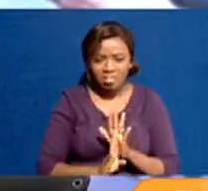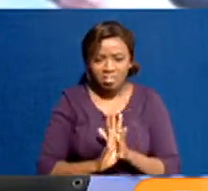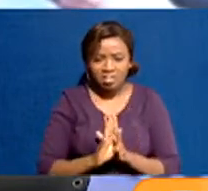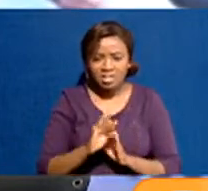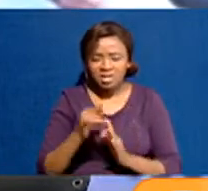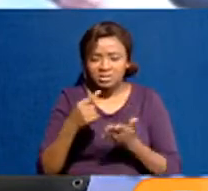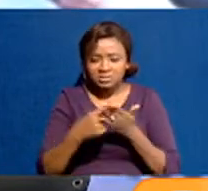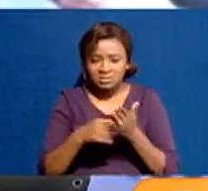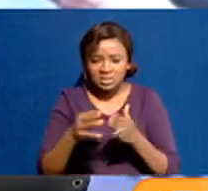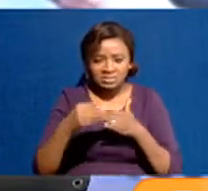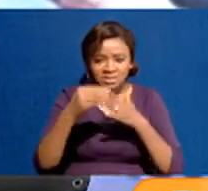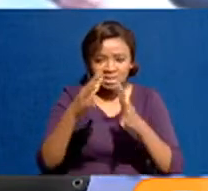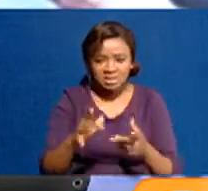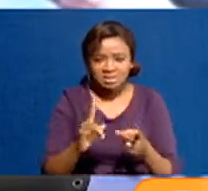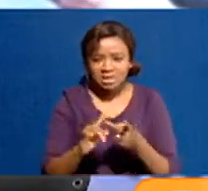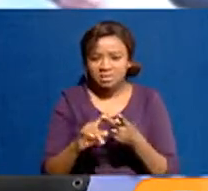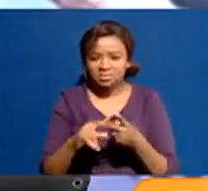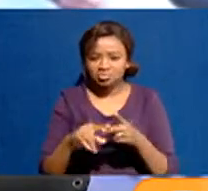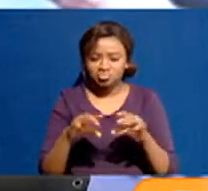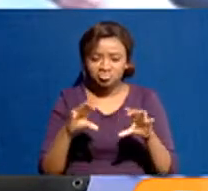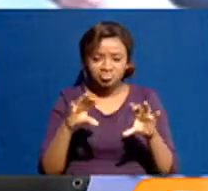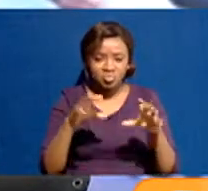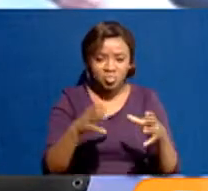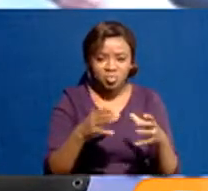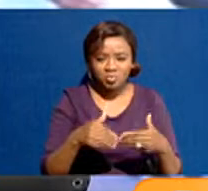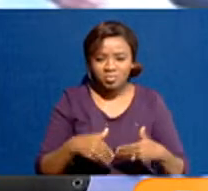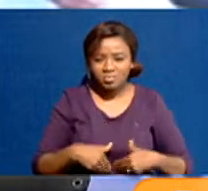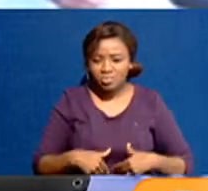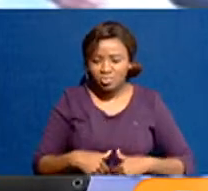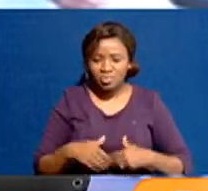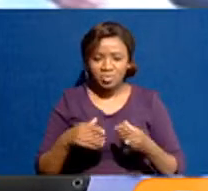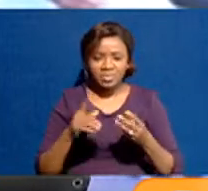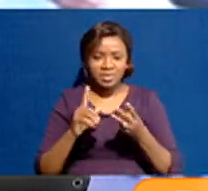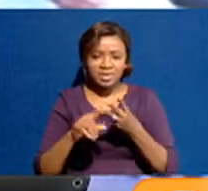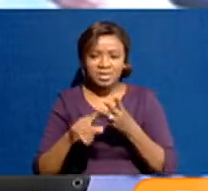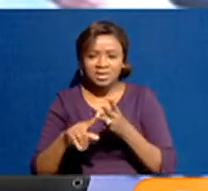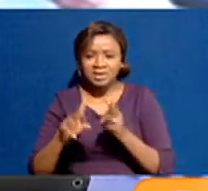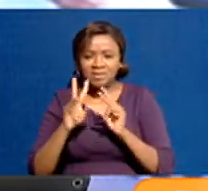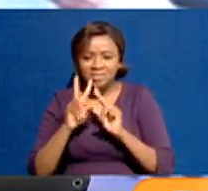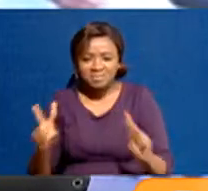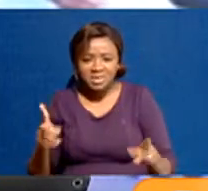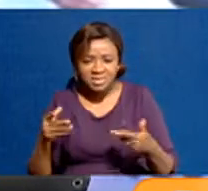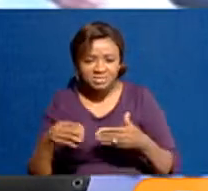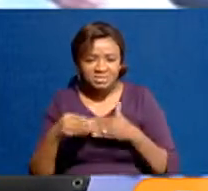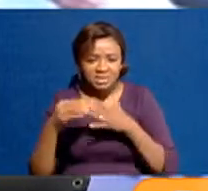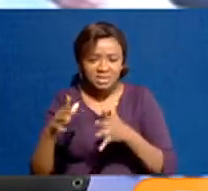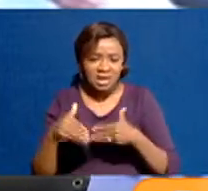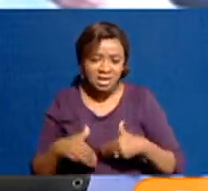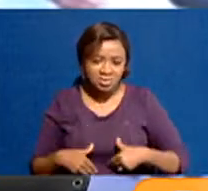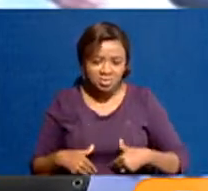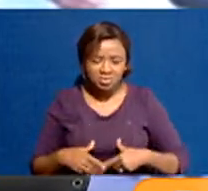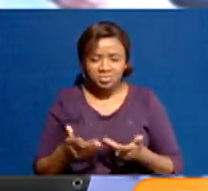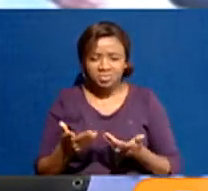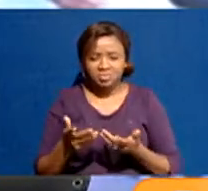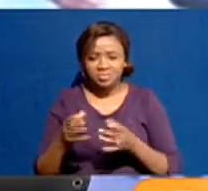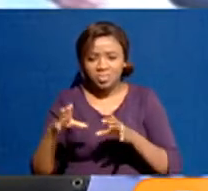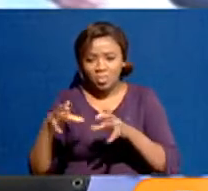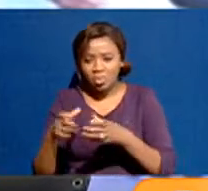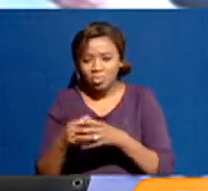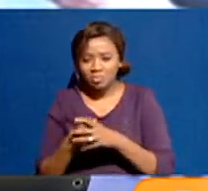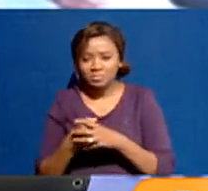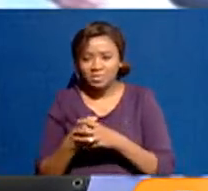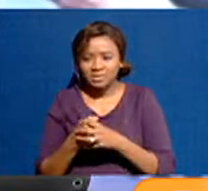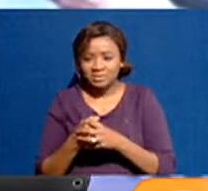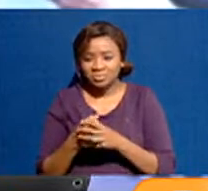leaders, the peace groups, elders in the community, youth groups right now, to de-escalate. Now, whether sanity will prevail, we